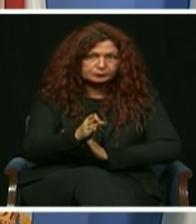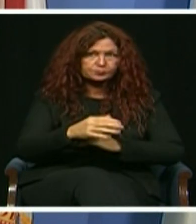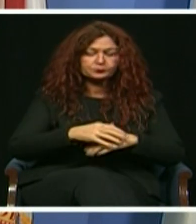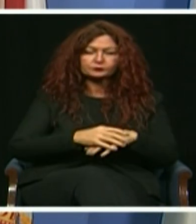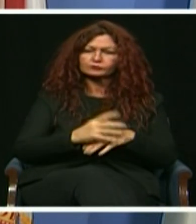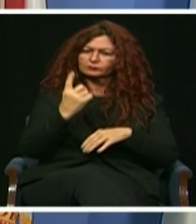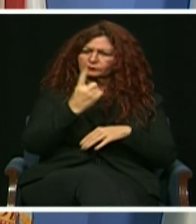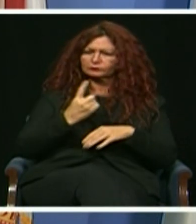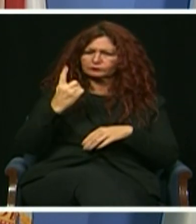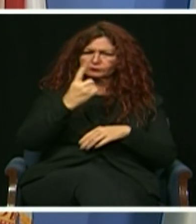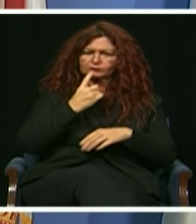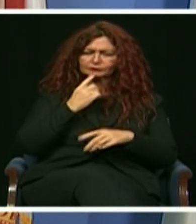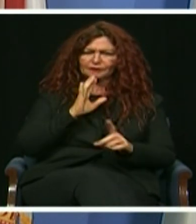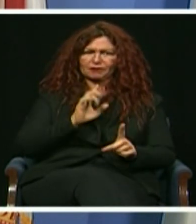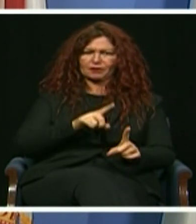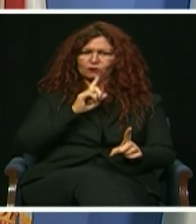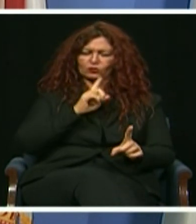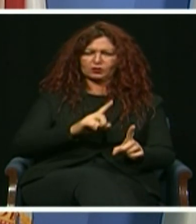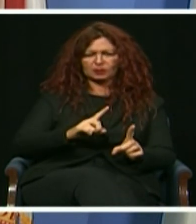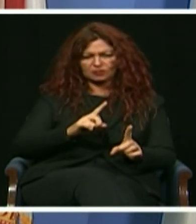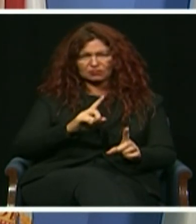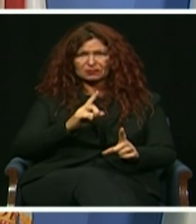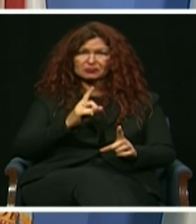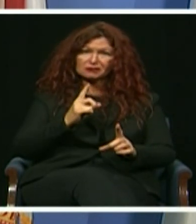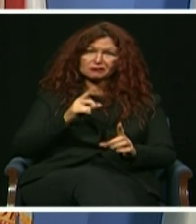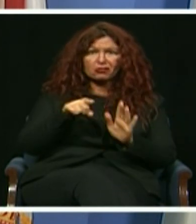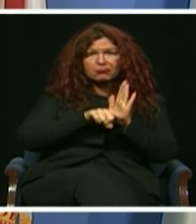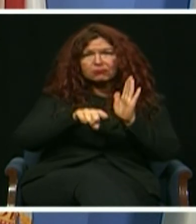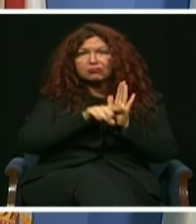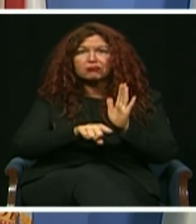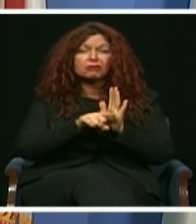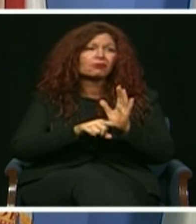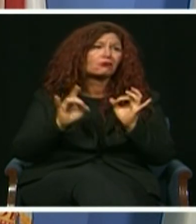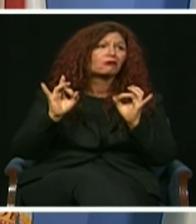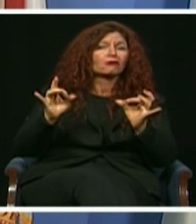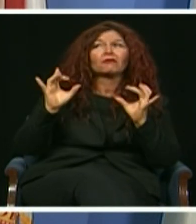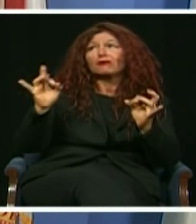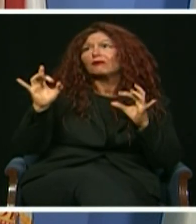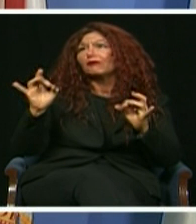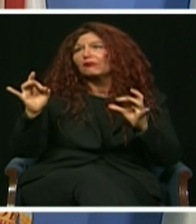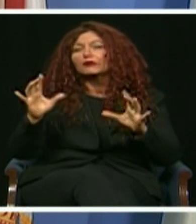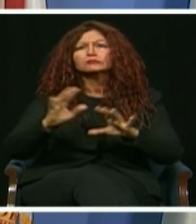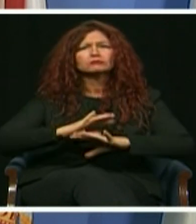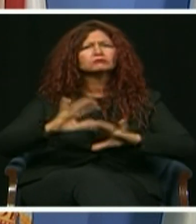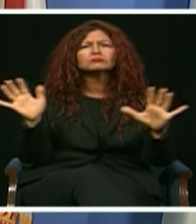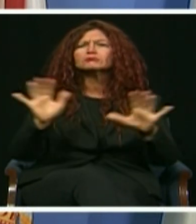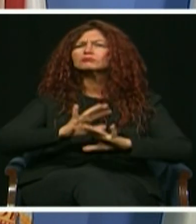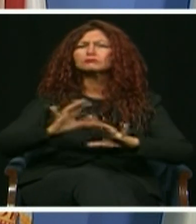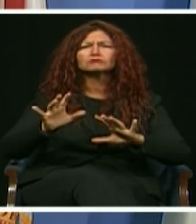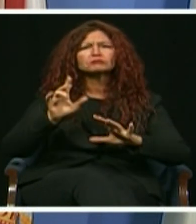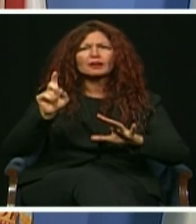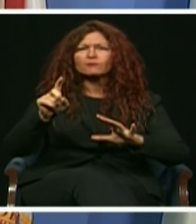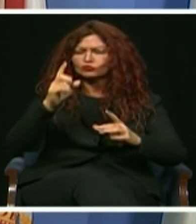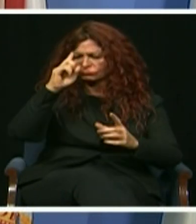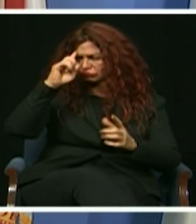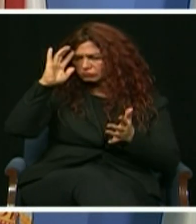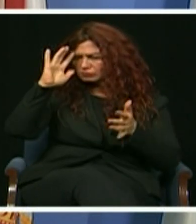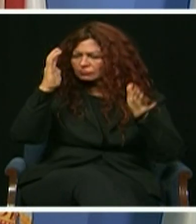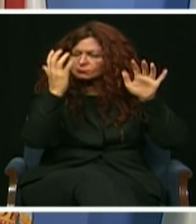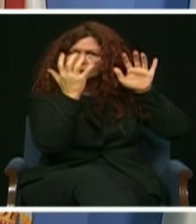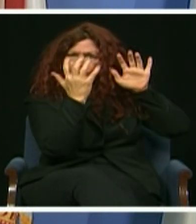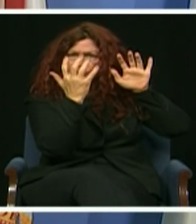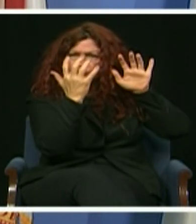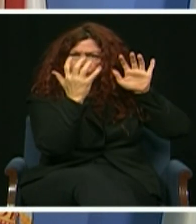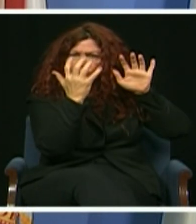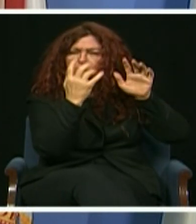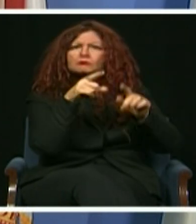but a once-in-a-lifetime opportunity to rebuild, and we will build back stronger than ever by investing in